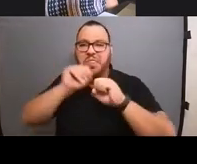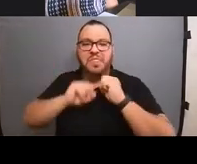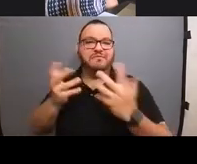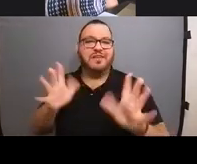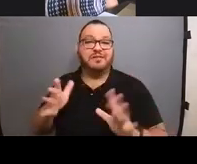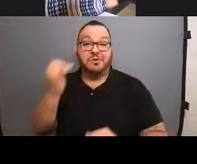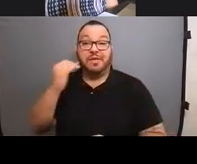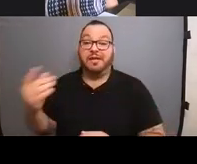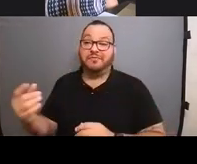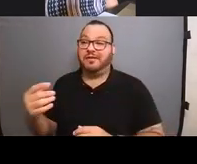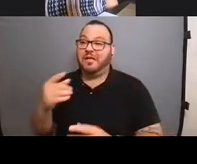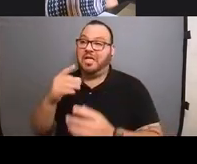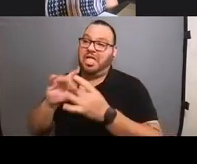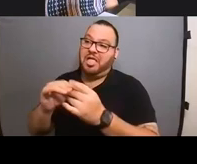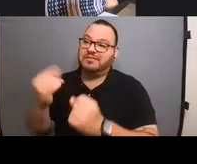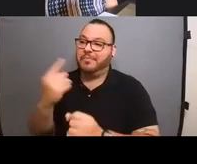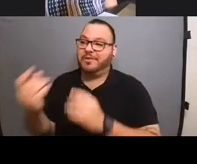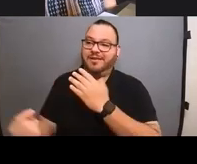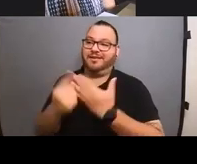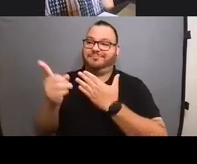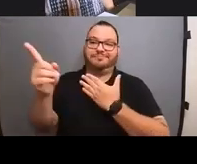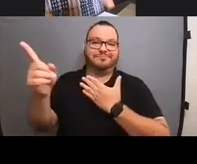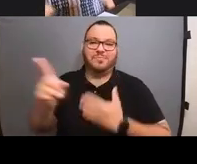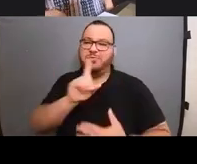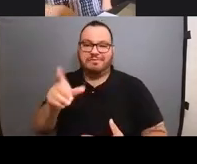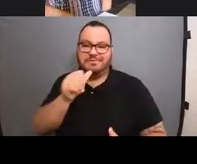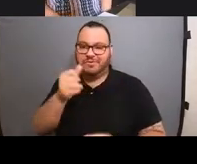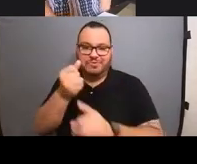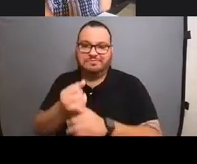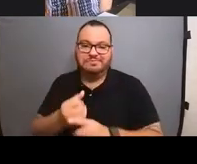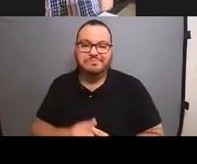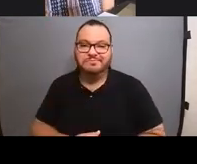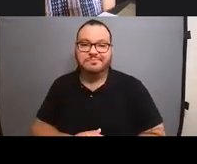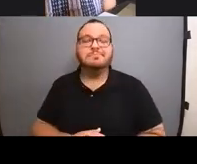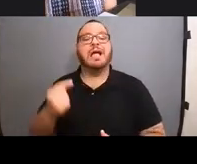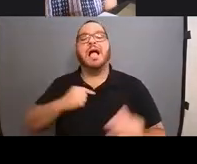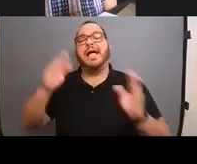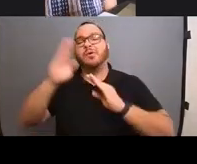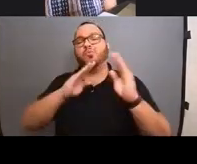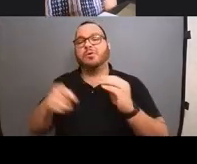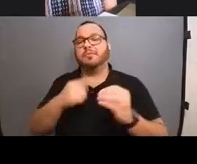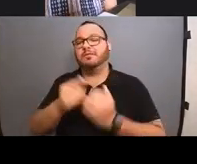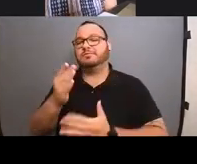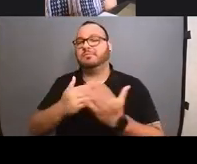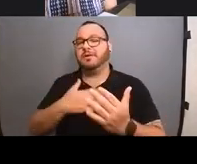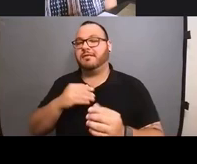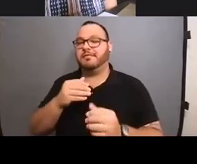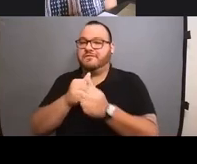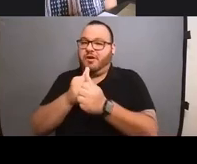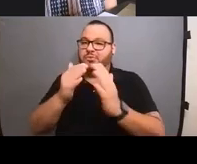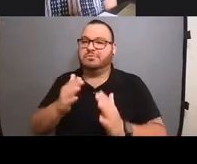impact. But what I do worry about is some of my followers who aren't there yet being hurt by it. Yeah. So